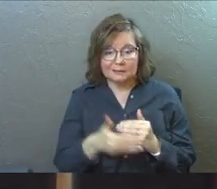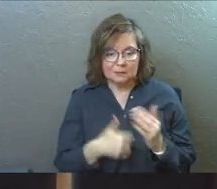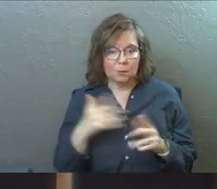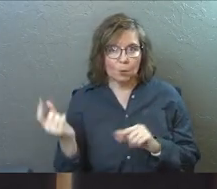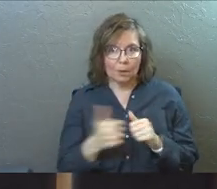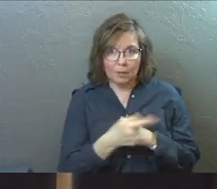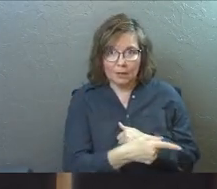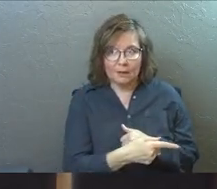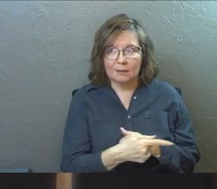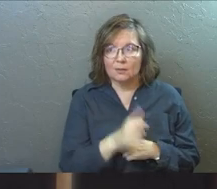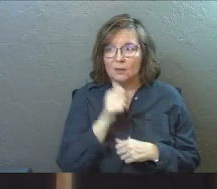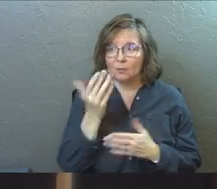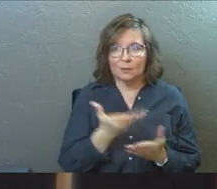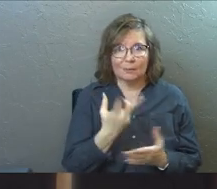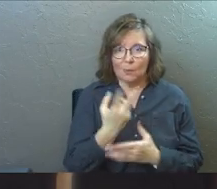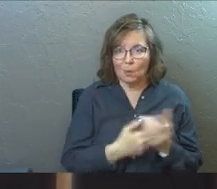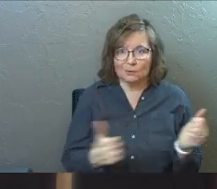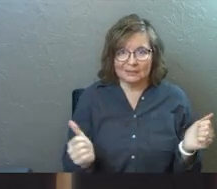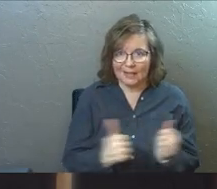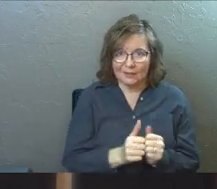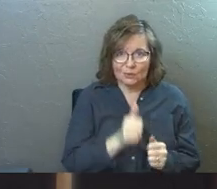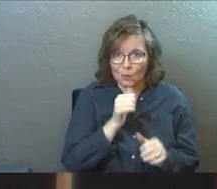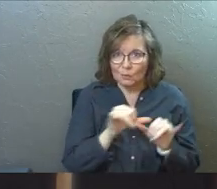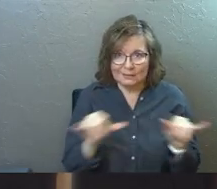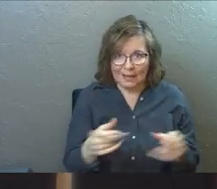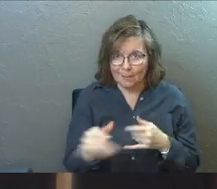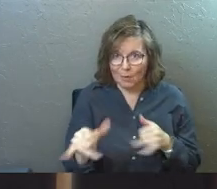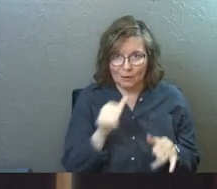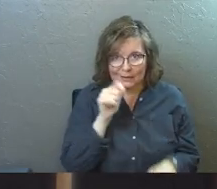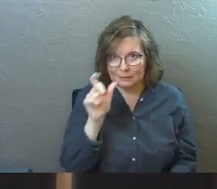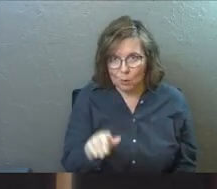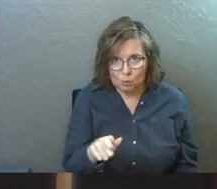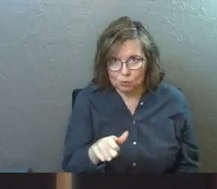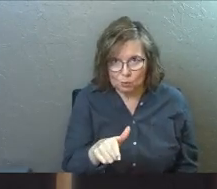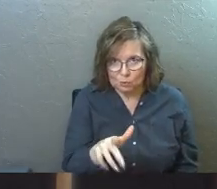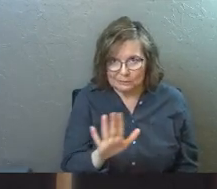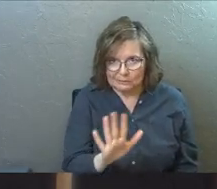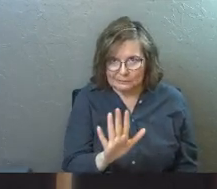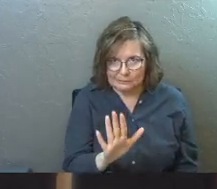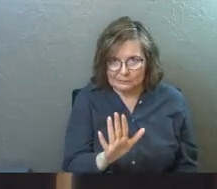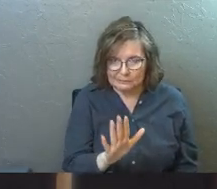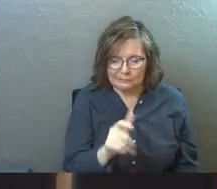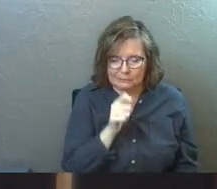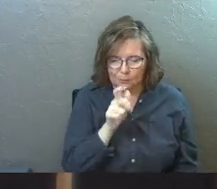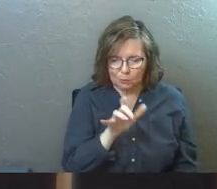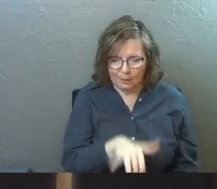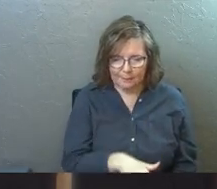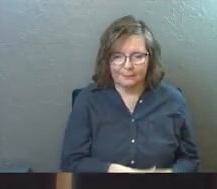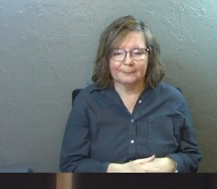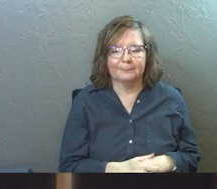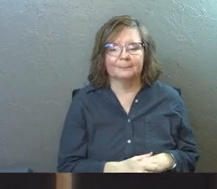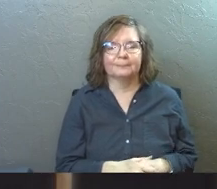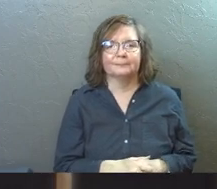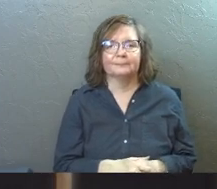culture, you didn't bring the wives and the concubines to the same party, right? That's not the way you do that.